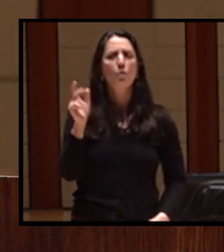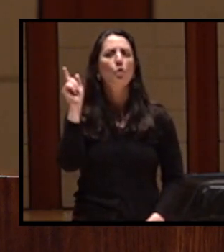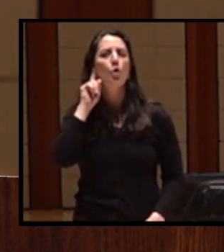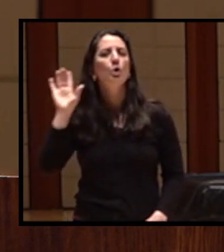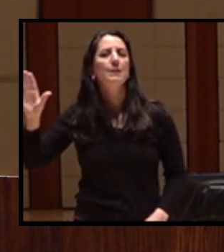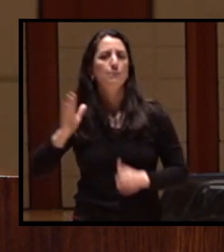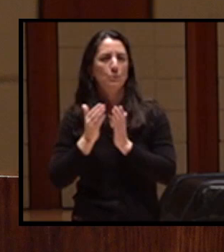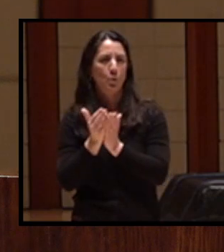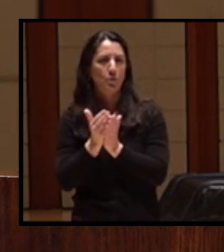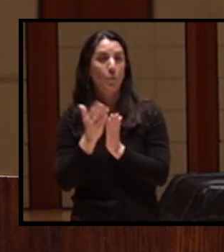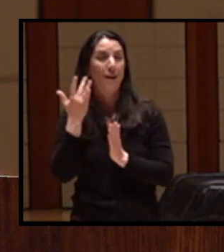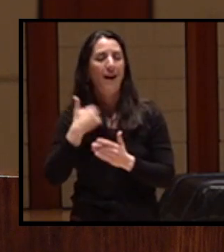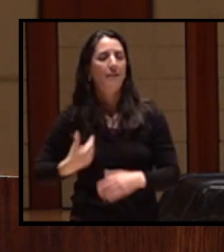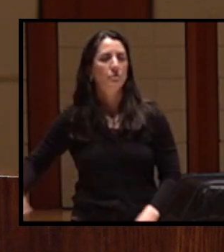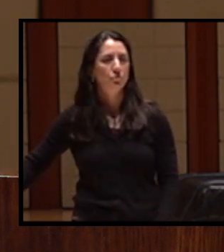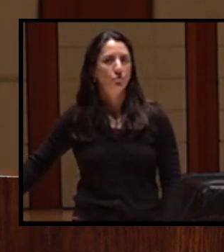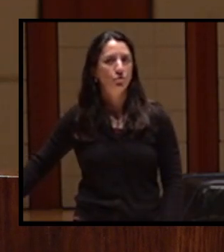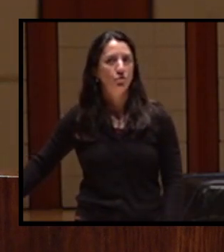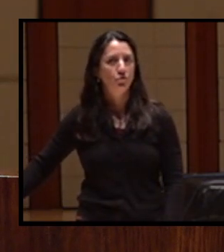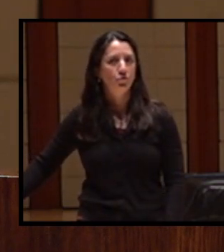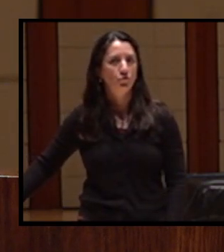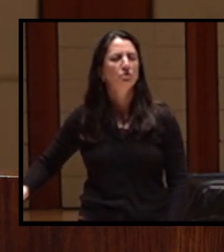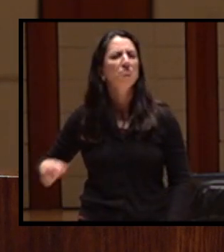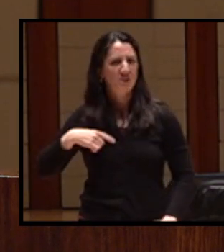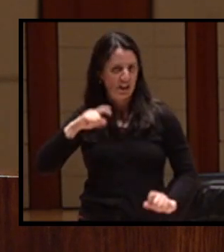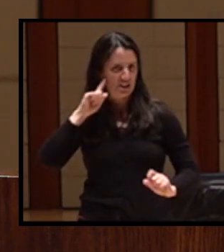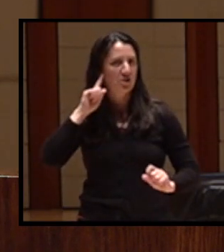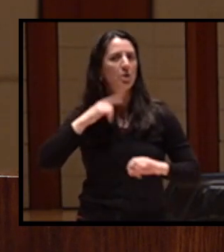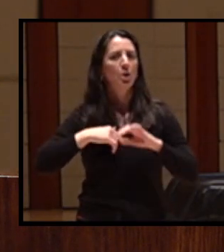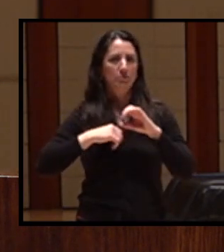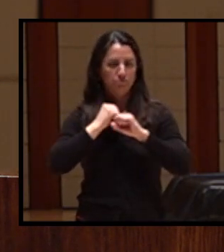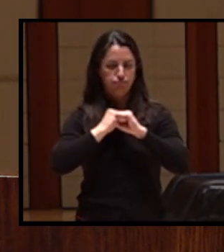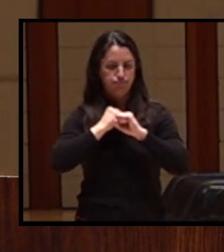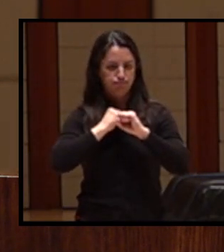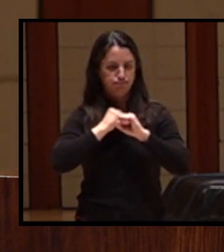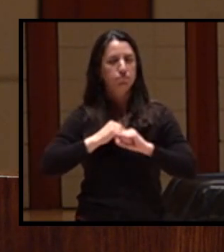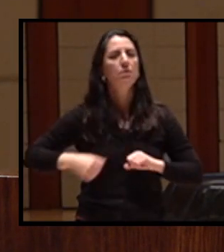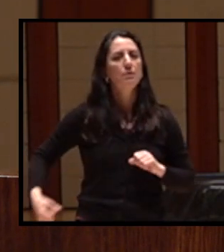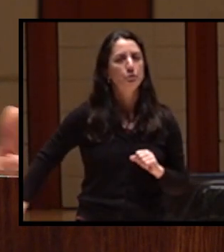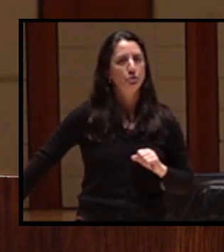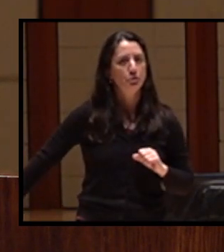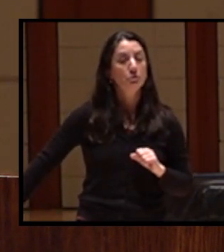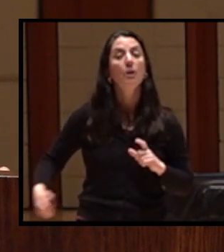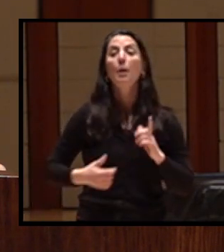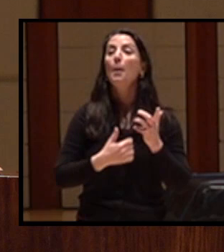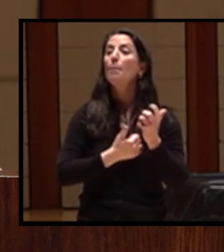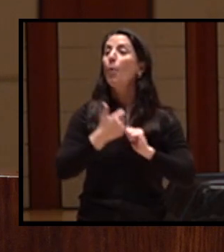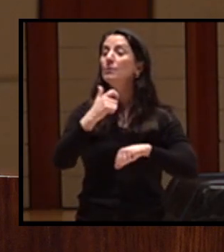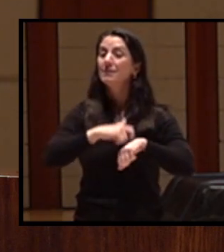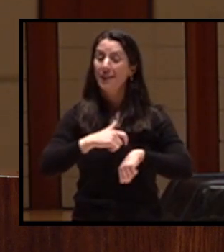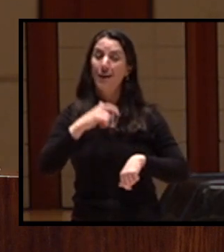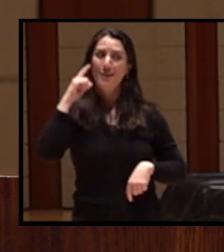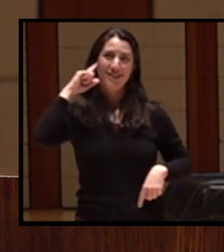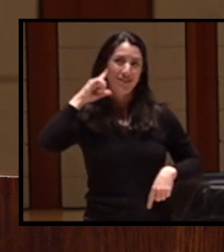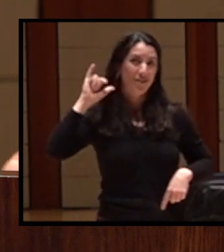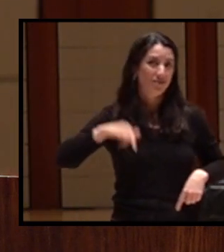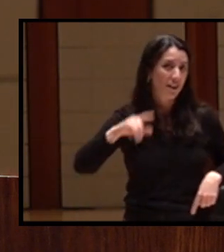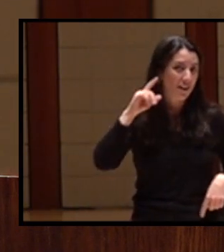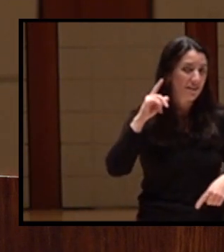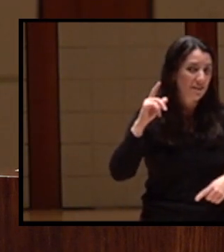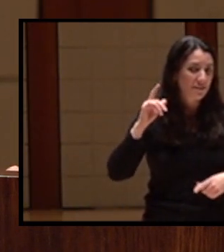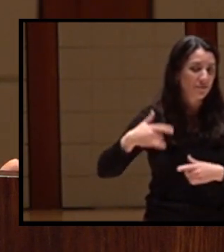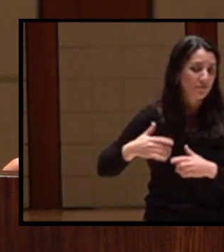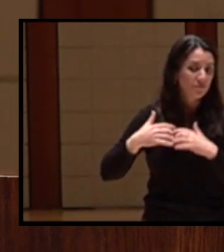when the state was coming up. Normally, when they heard the motorboat coming, they would pull the fishing net to the